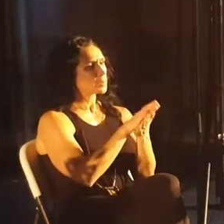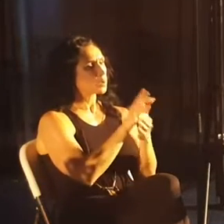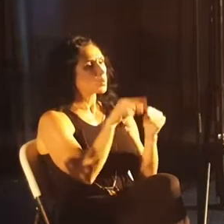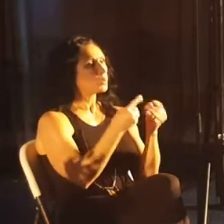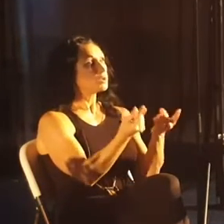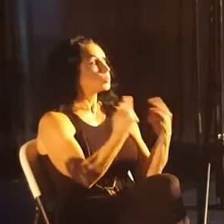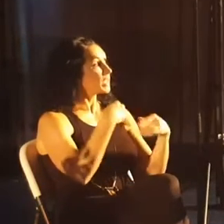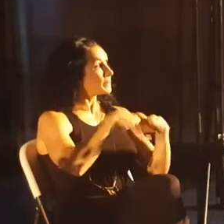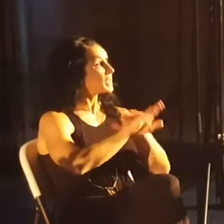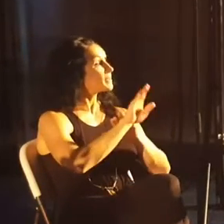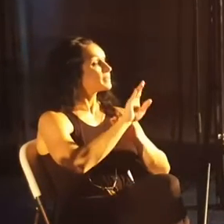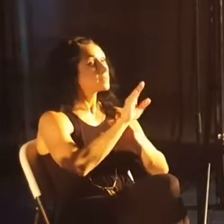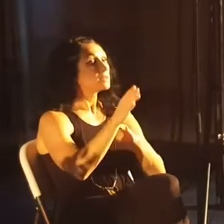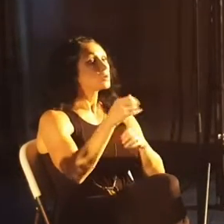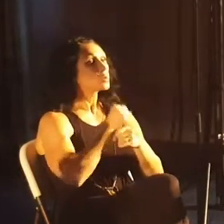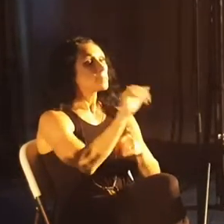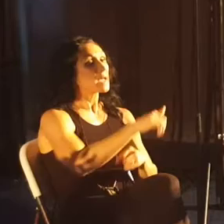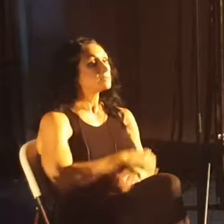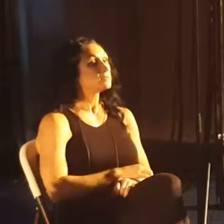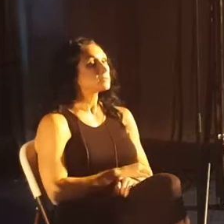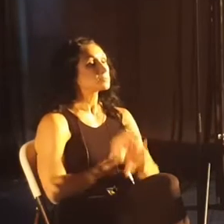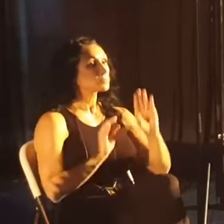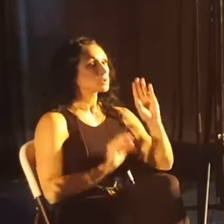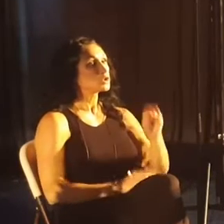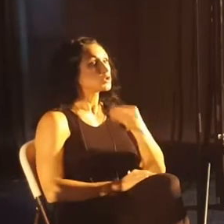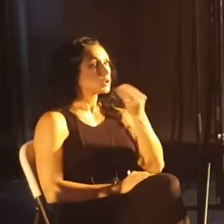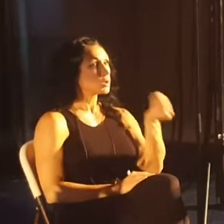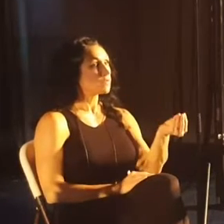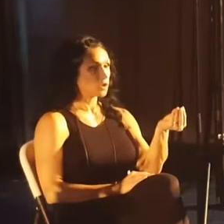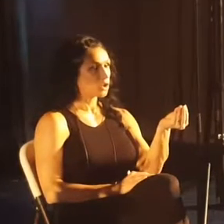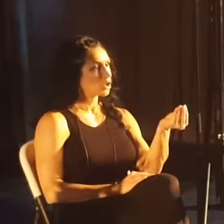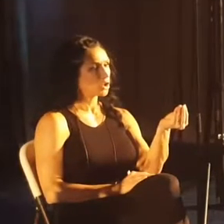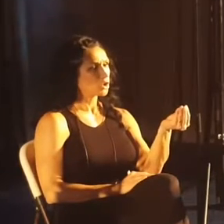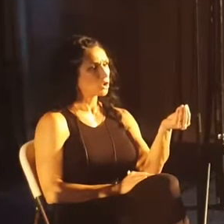walked in this morning. Grab that. Turn it over to the back.